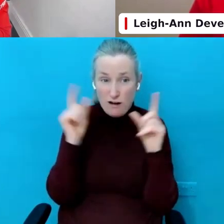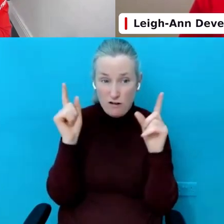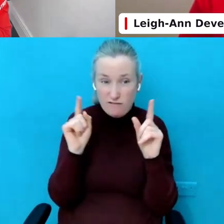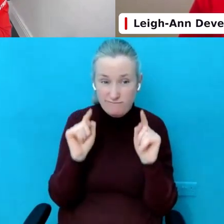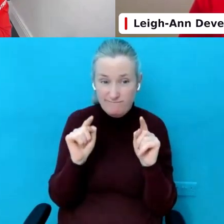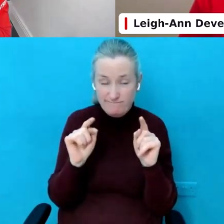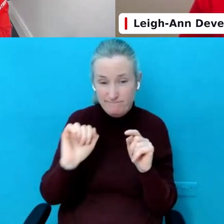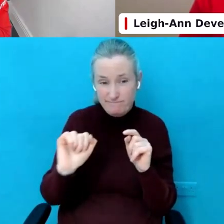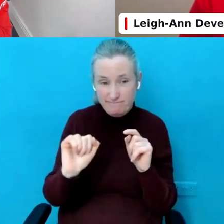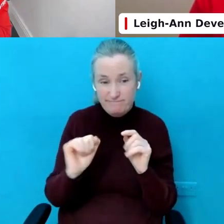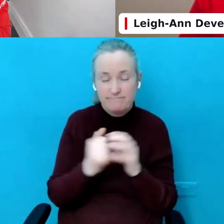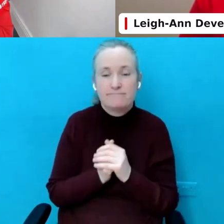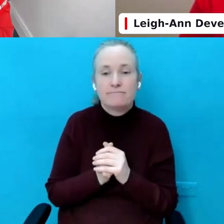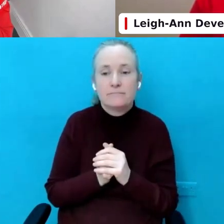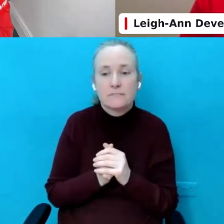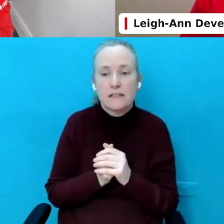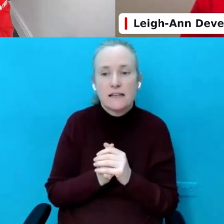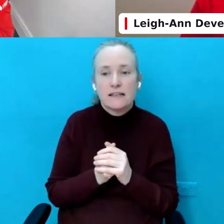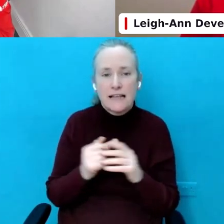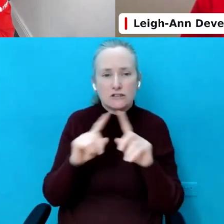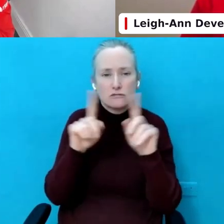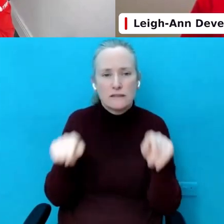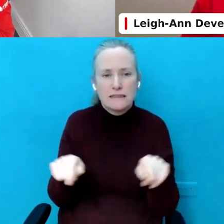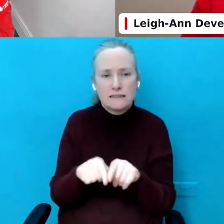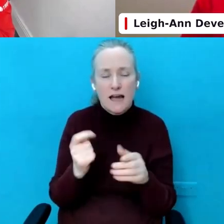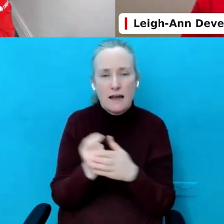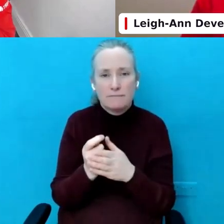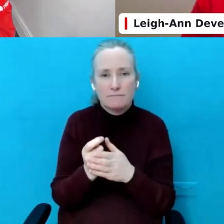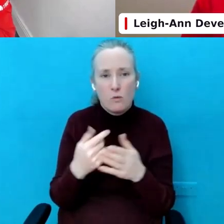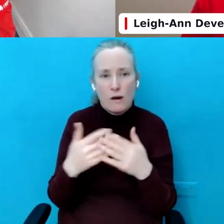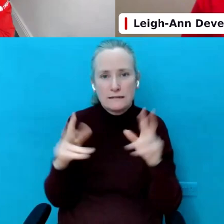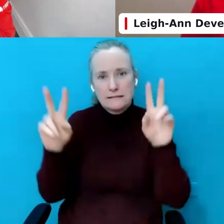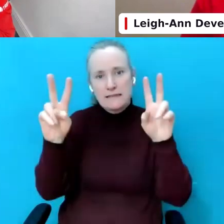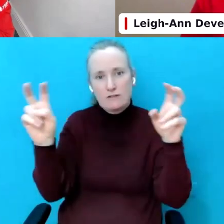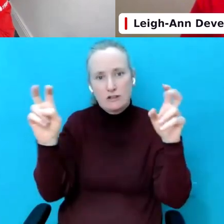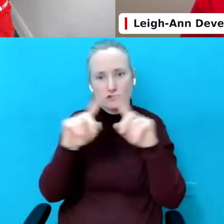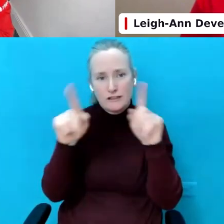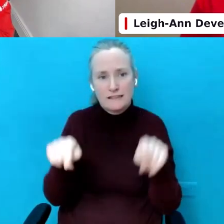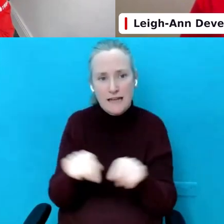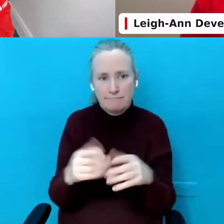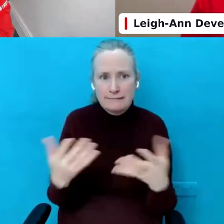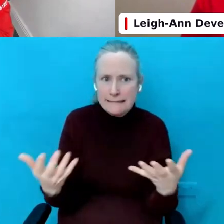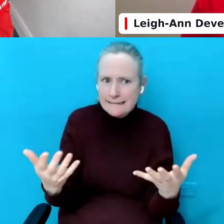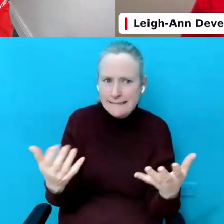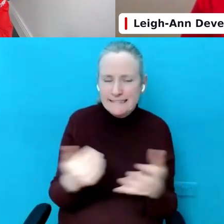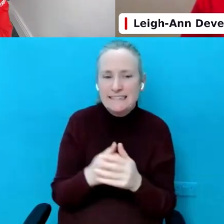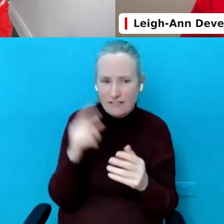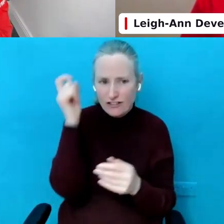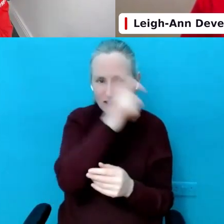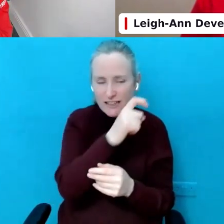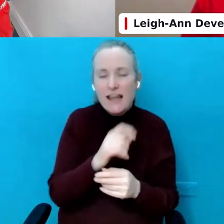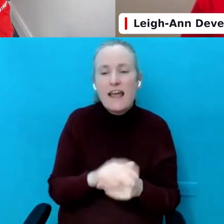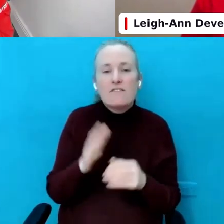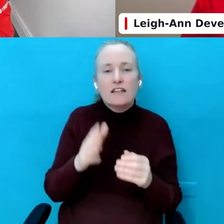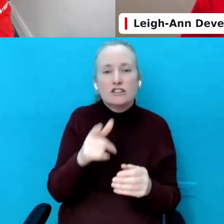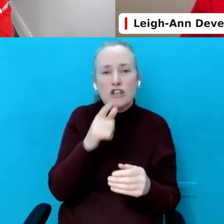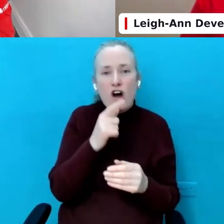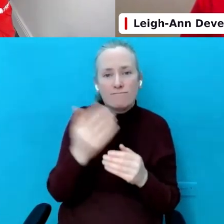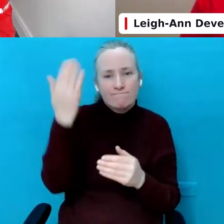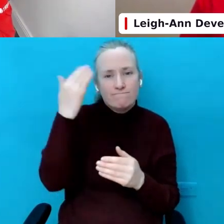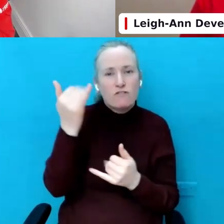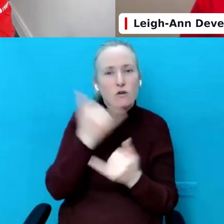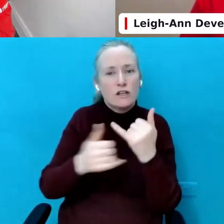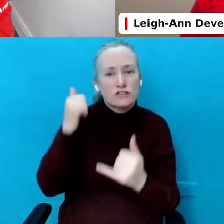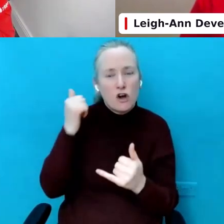So that's screen time, defining screen time. Screen I did a talk several years ago with a consultant